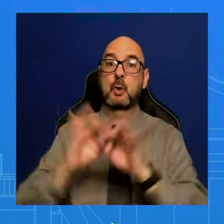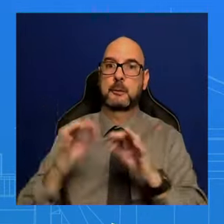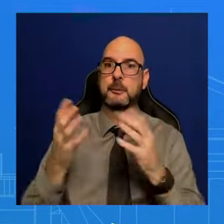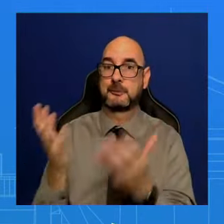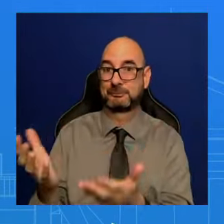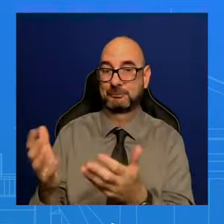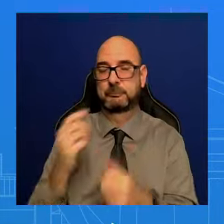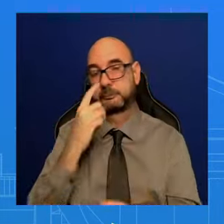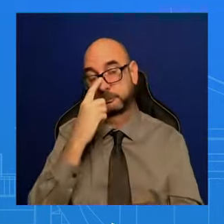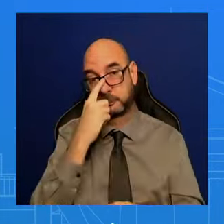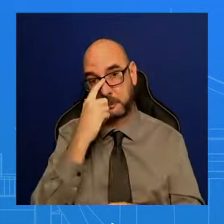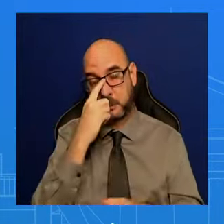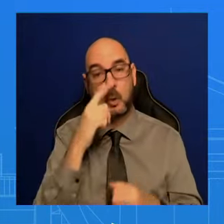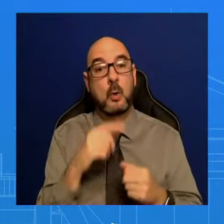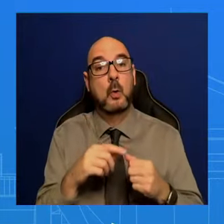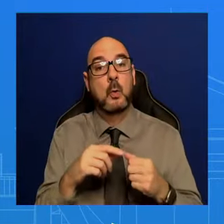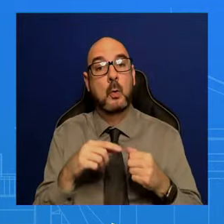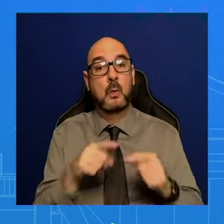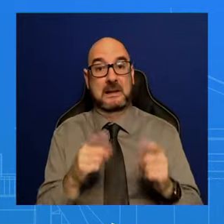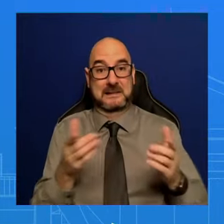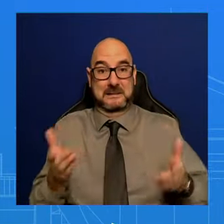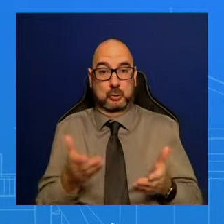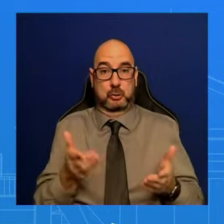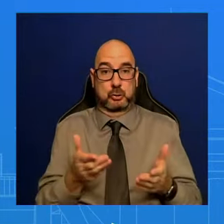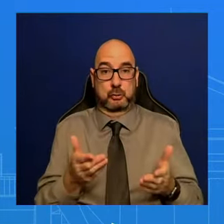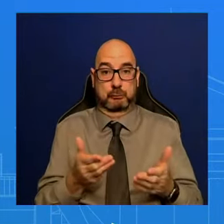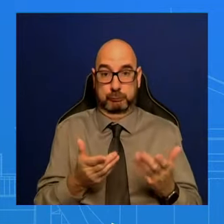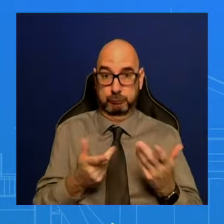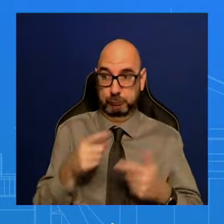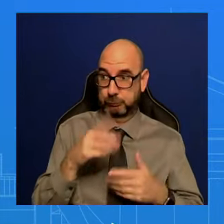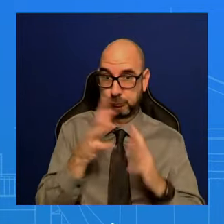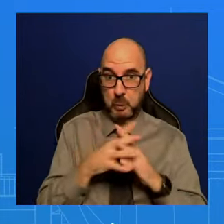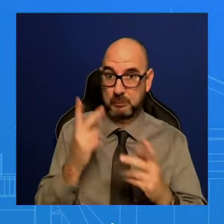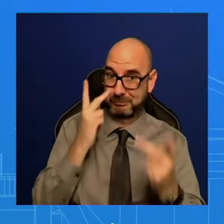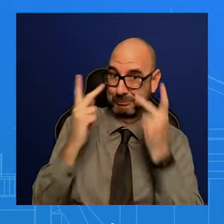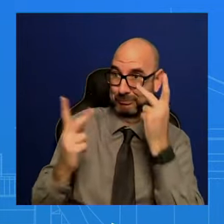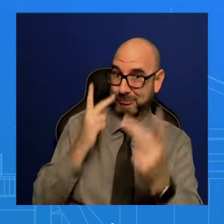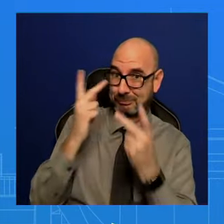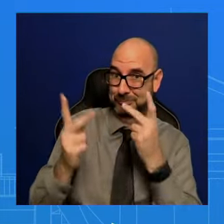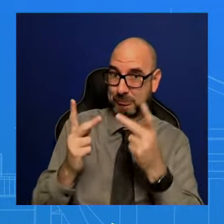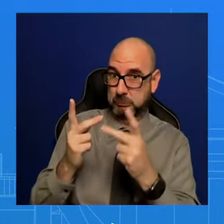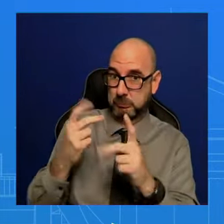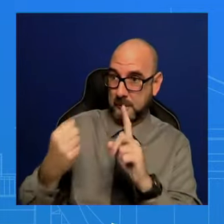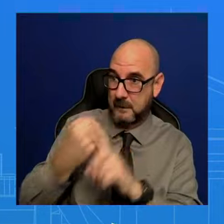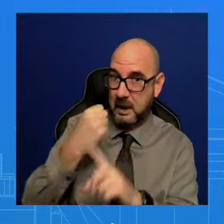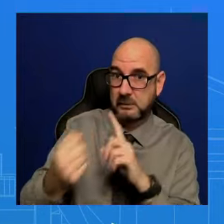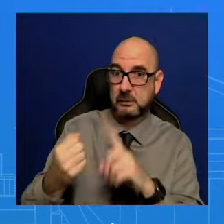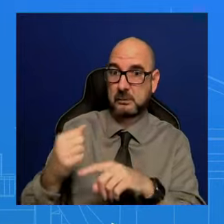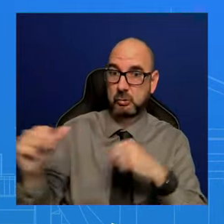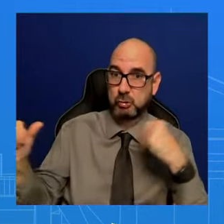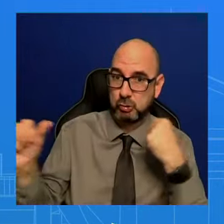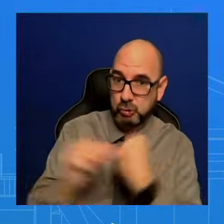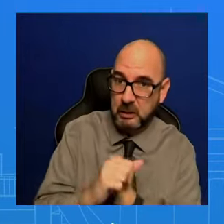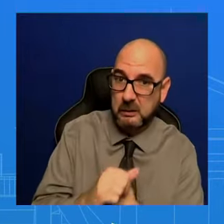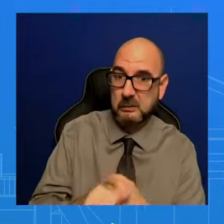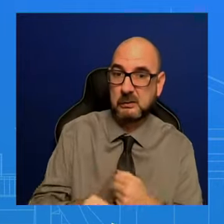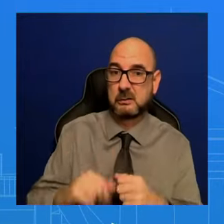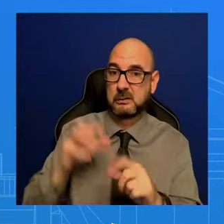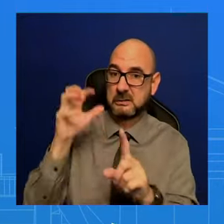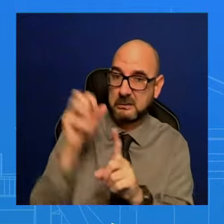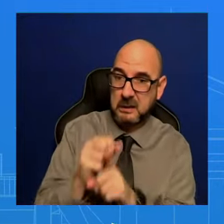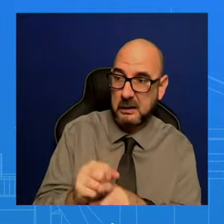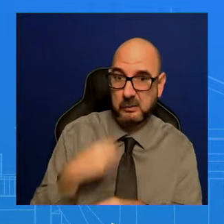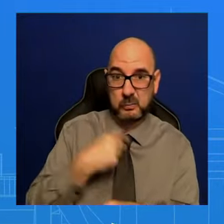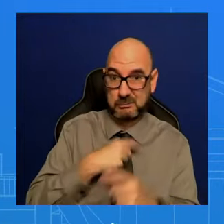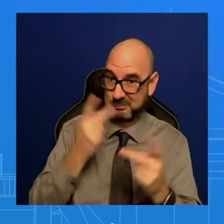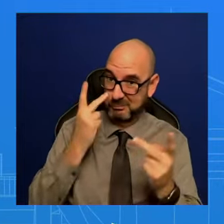going through, right? The attacks that they have seen, the threats that they have seen. So, there is an important message that the President wants to send